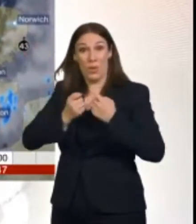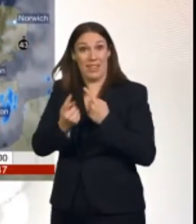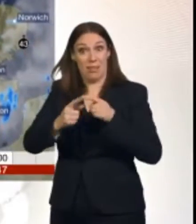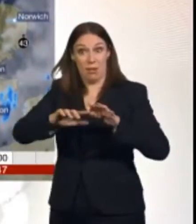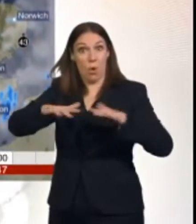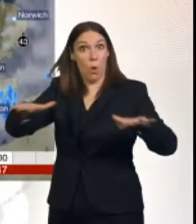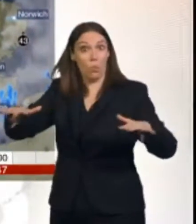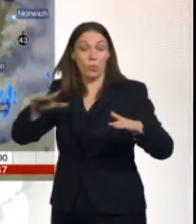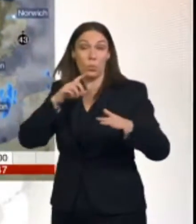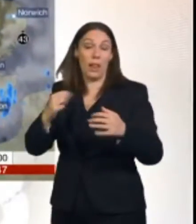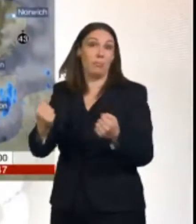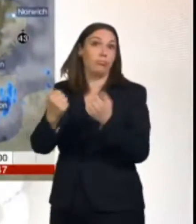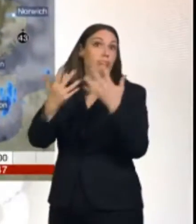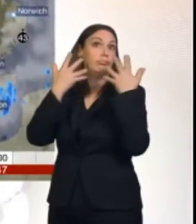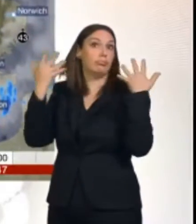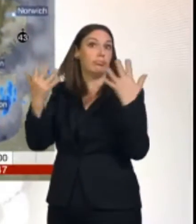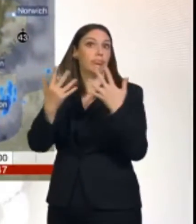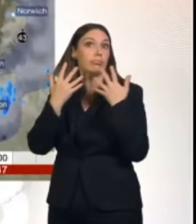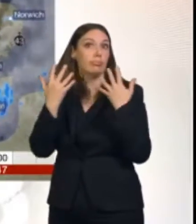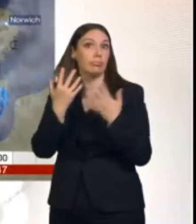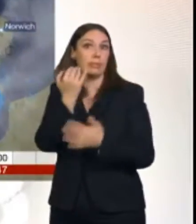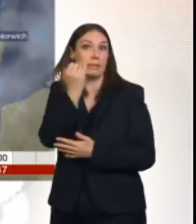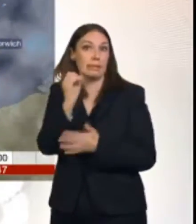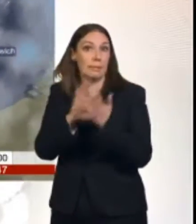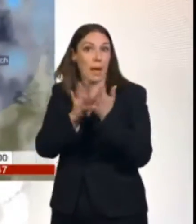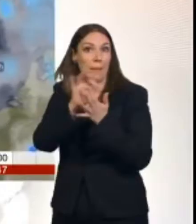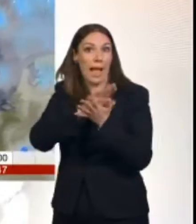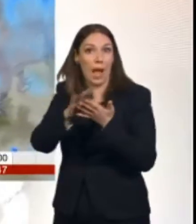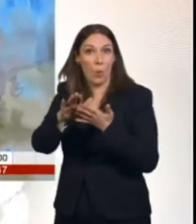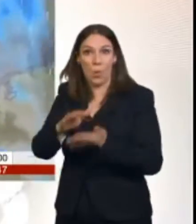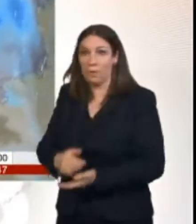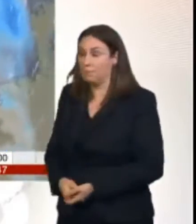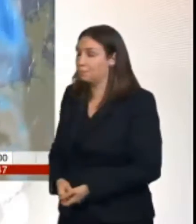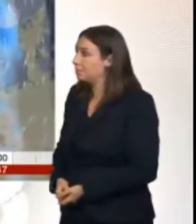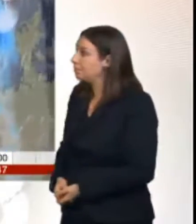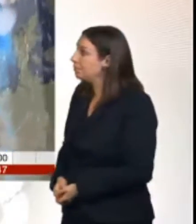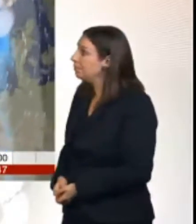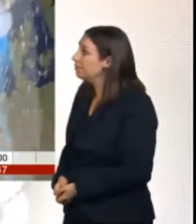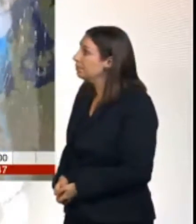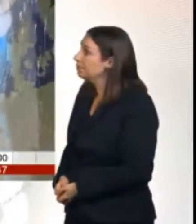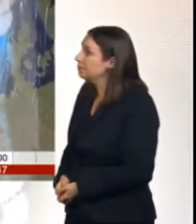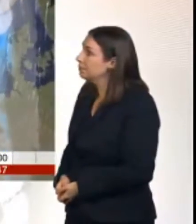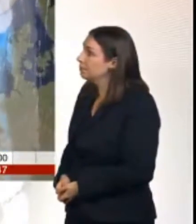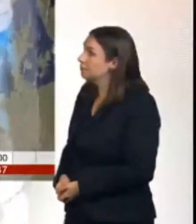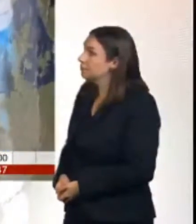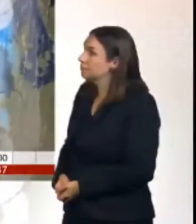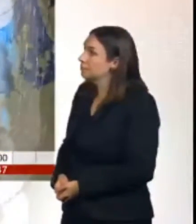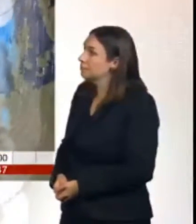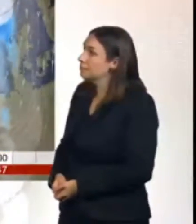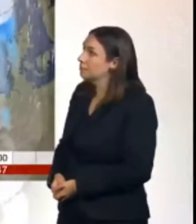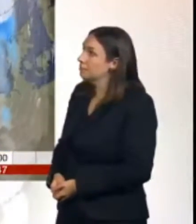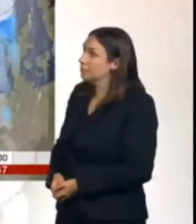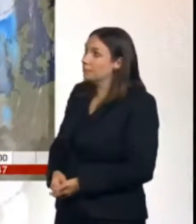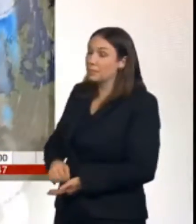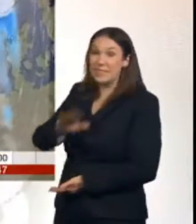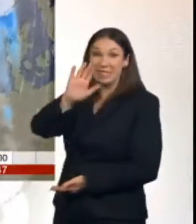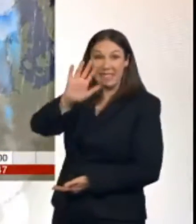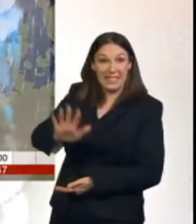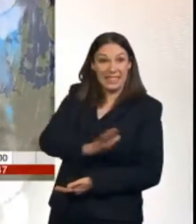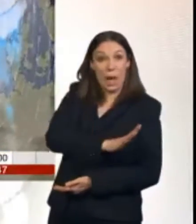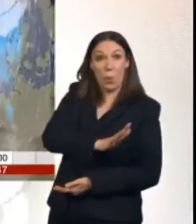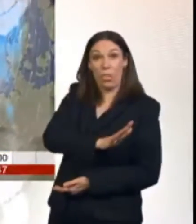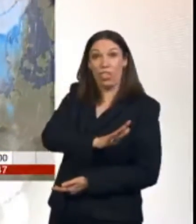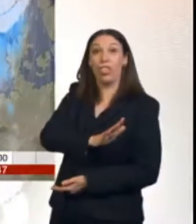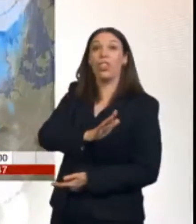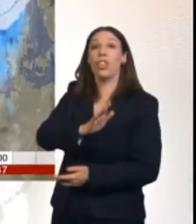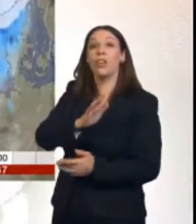the coast, as we will do across some western parts of England and Wales. But widespread gales, at least the further south you are, into the evening rush, a better chance